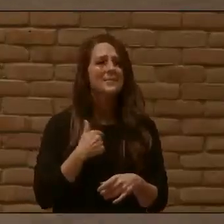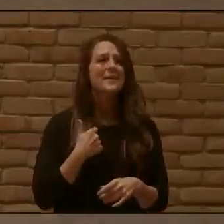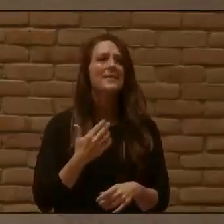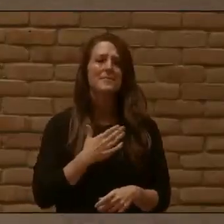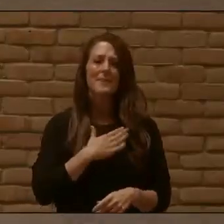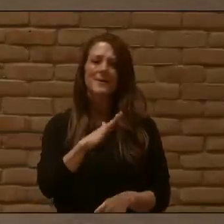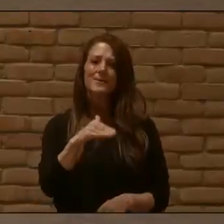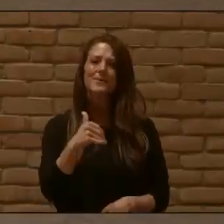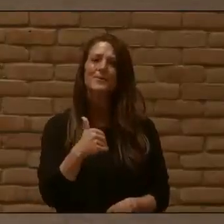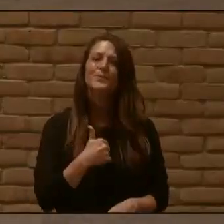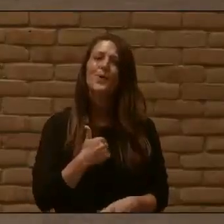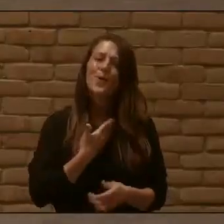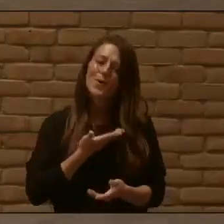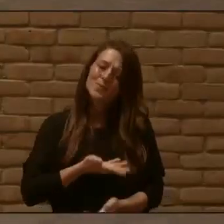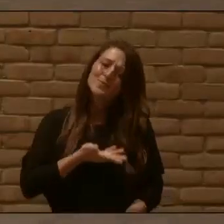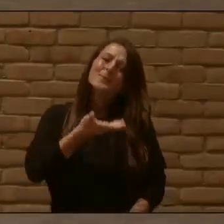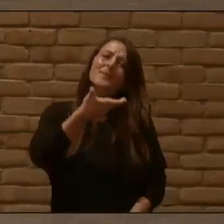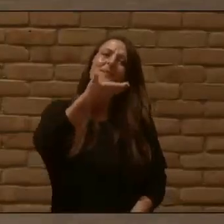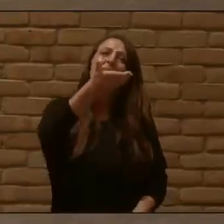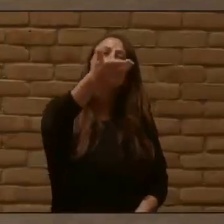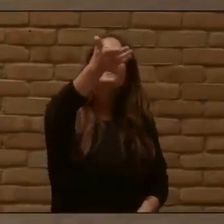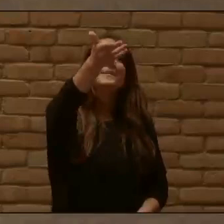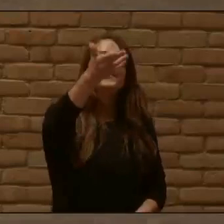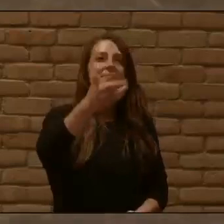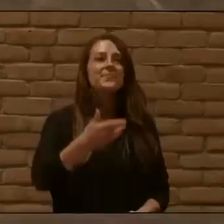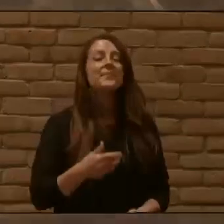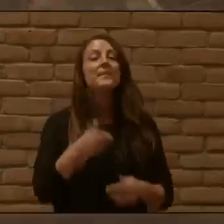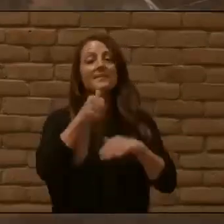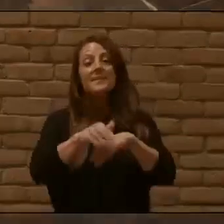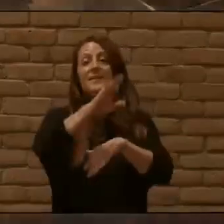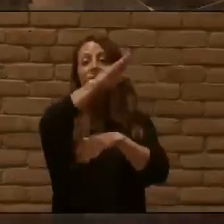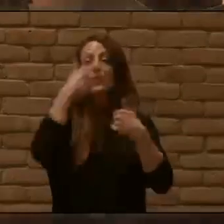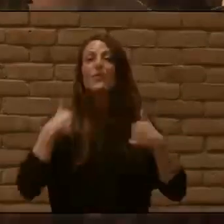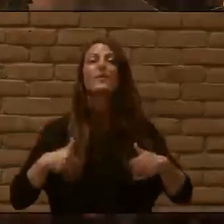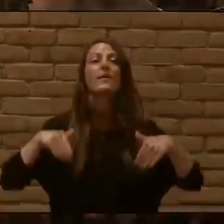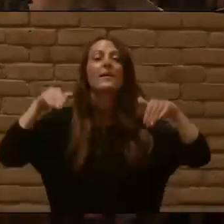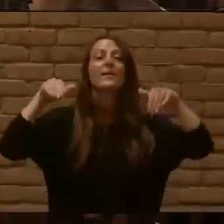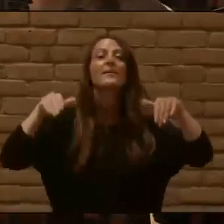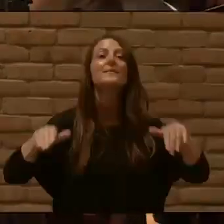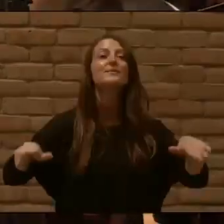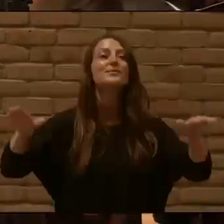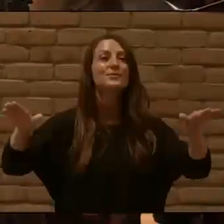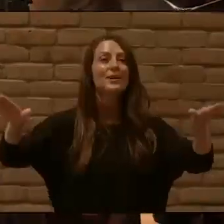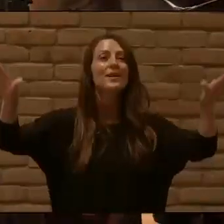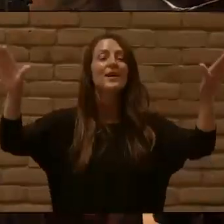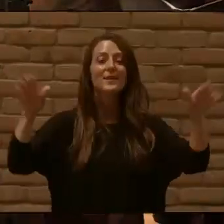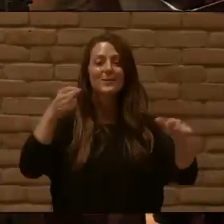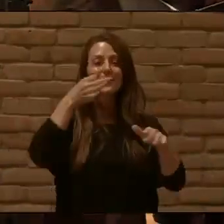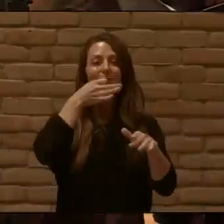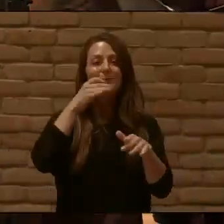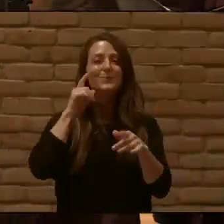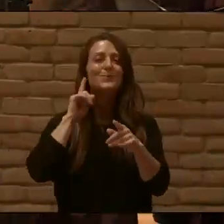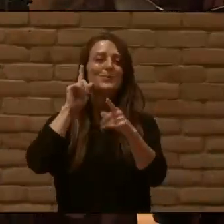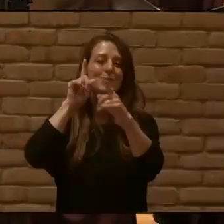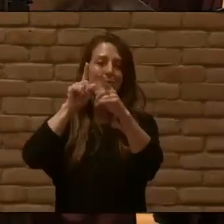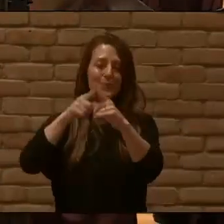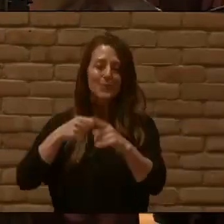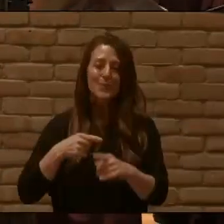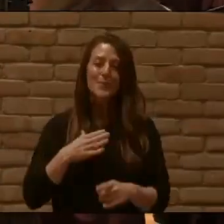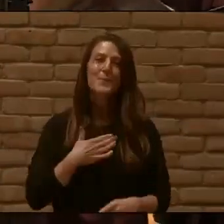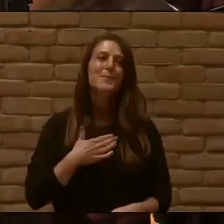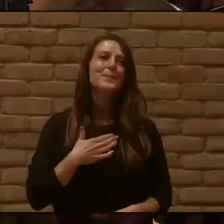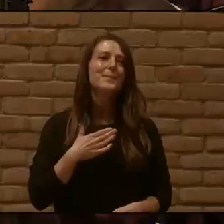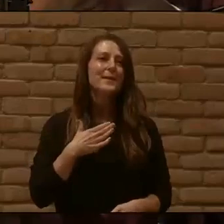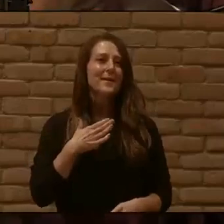handsome store away Send thy angels soon to